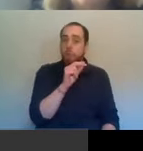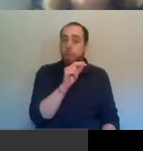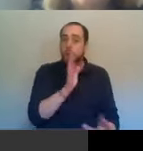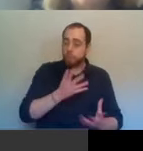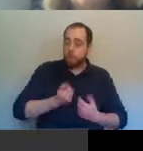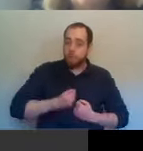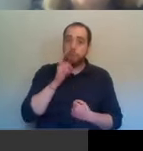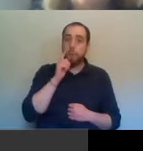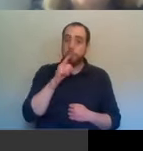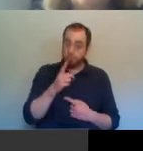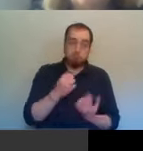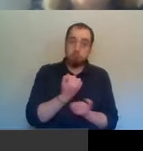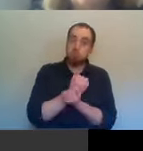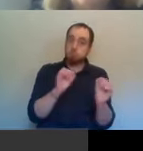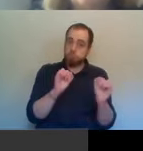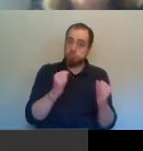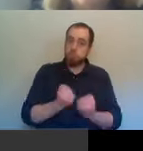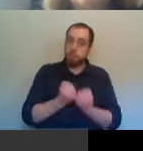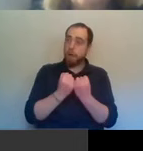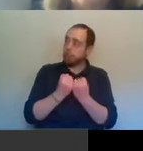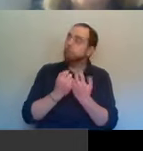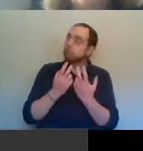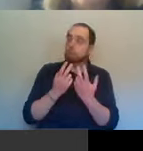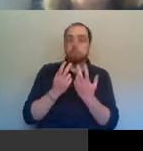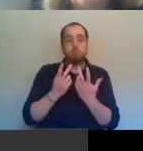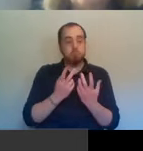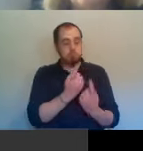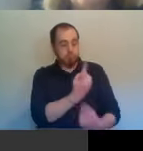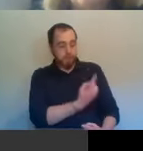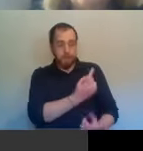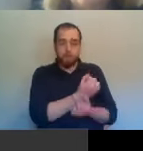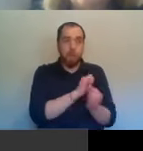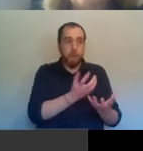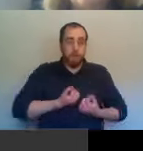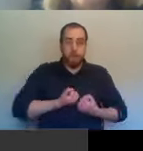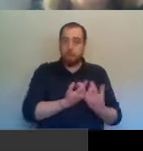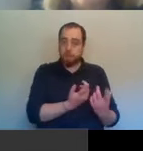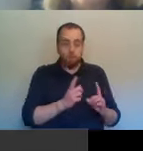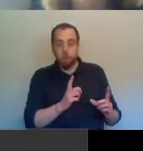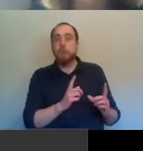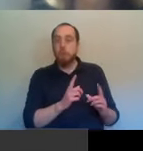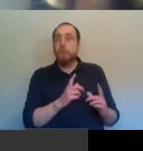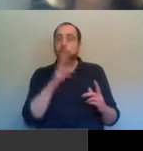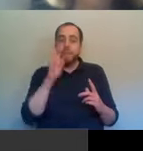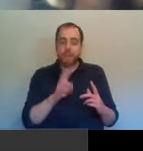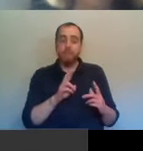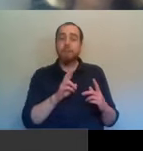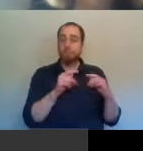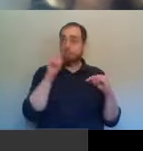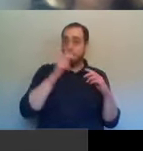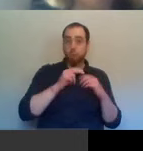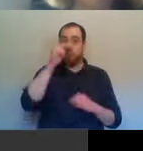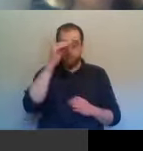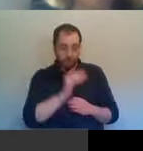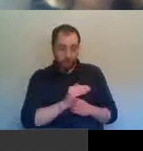on women in Catholicism, largely focused on the South, shows how women were, women themselves, held a lot of these